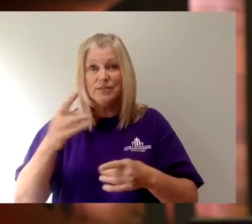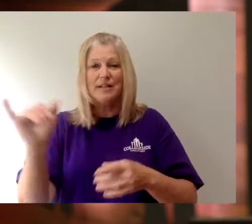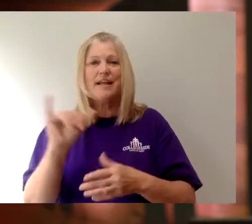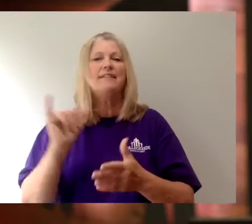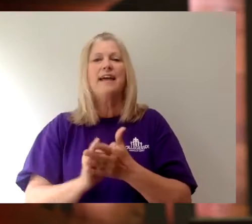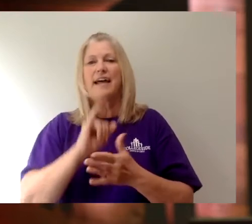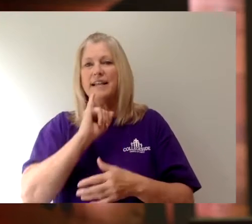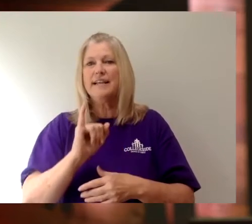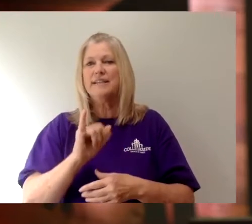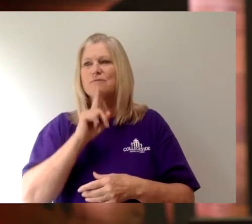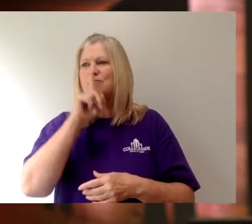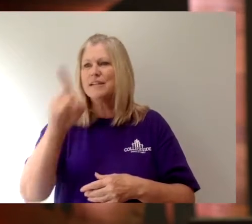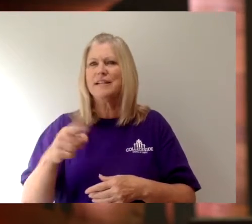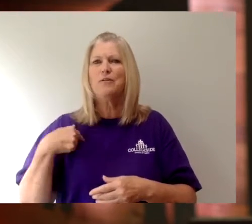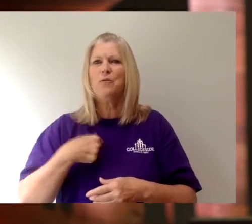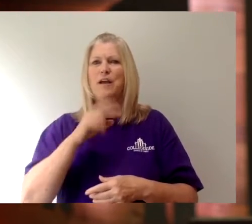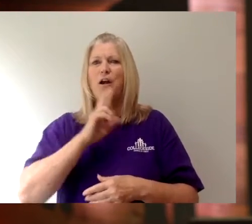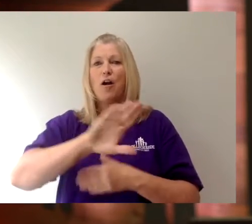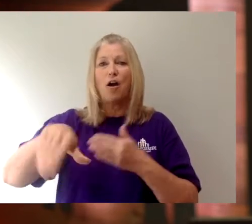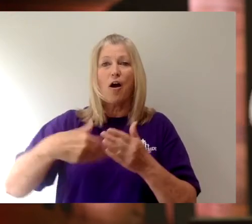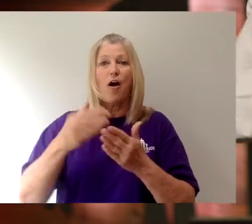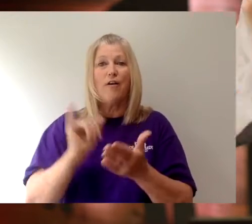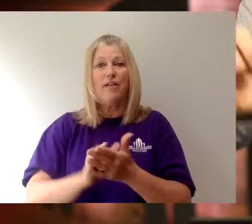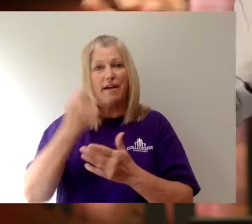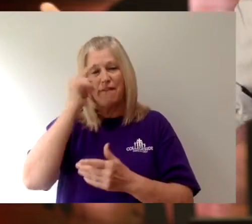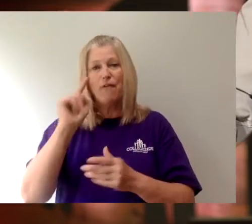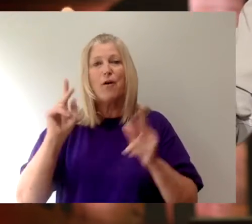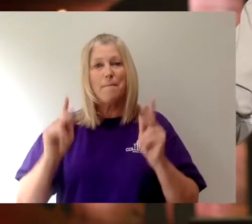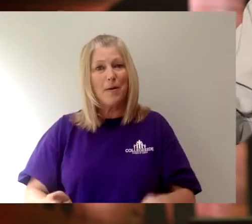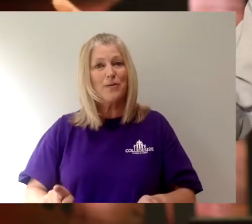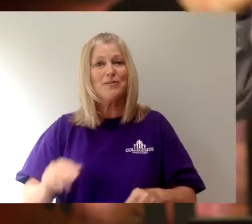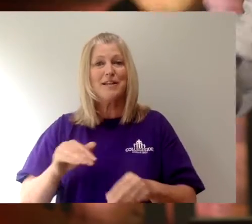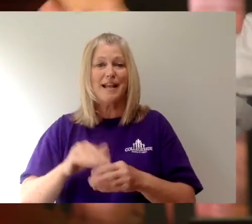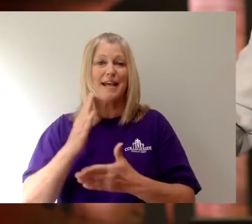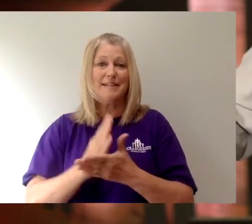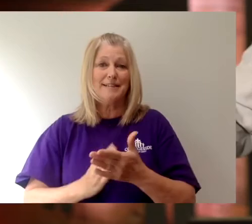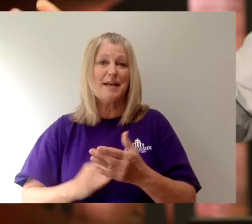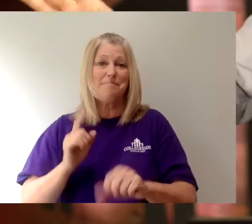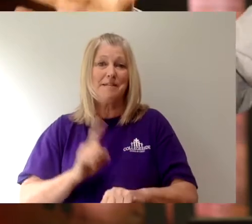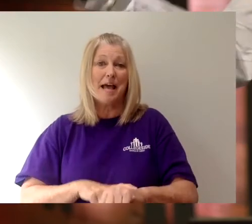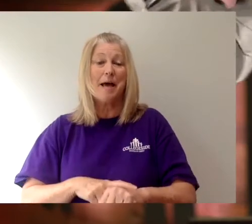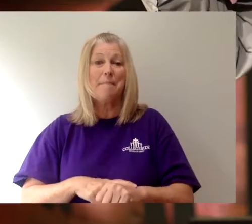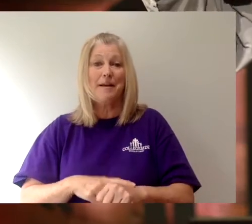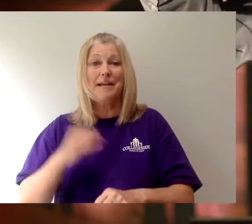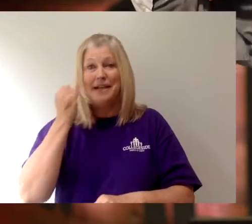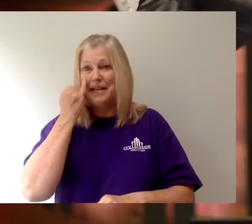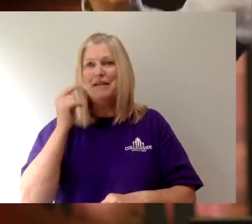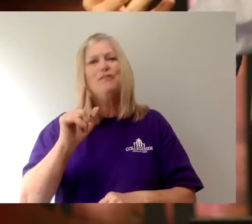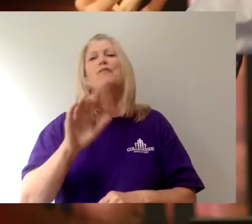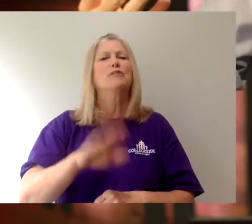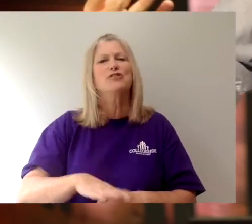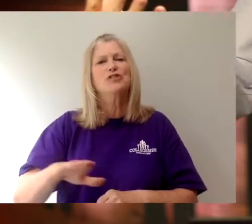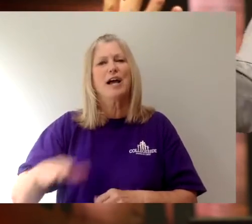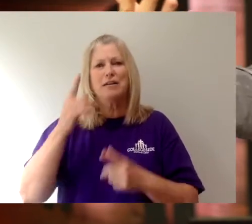the reality is we are all that for somebody at some point or another. So if your